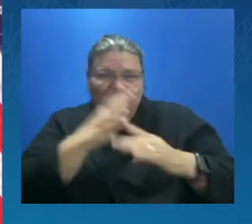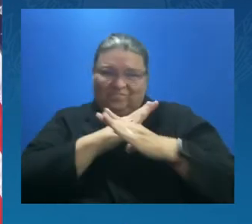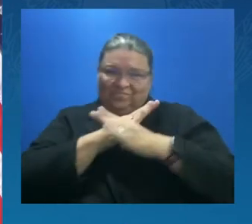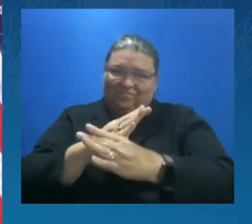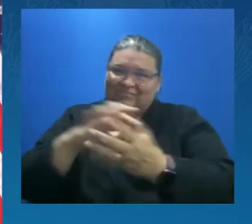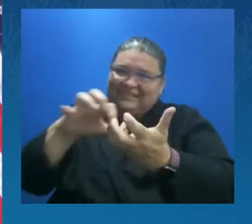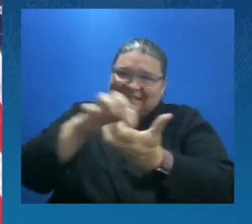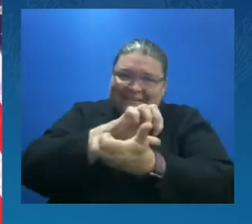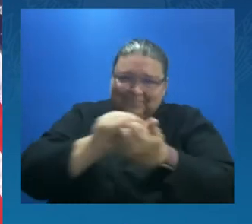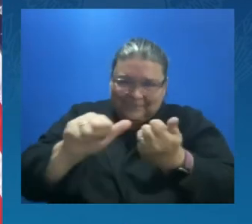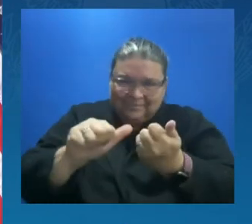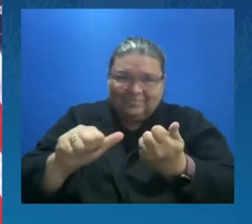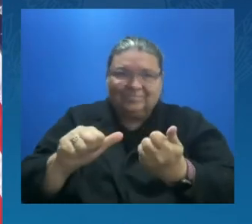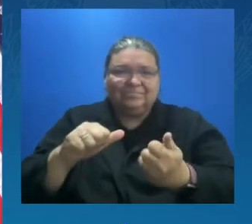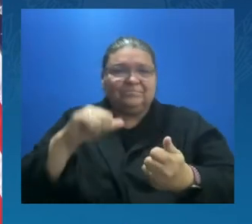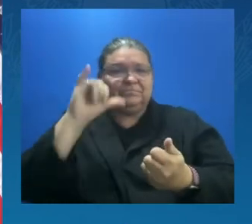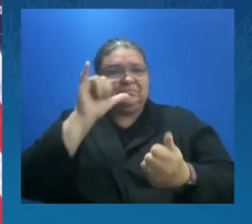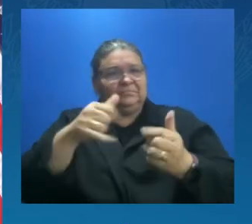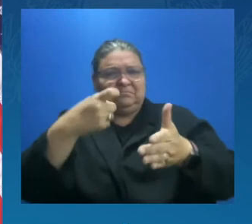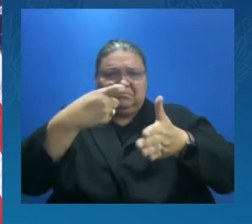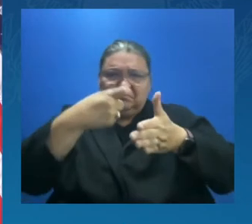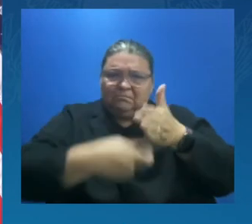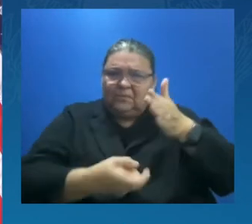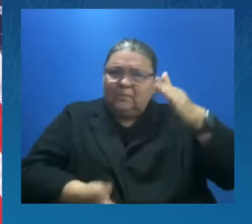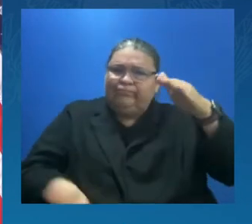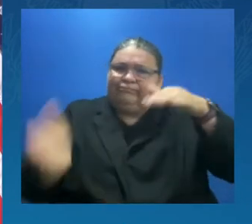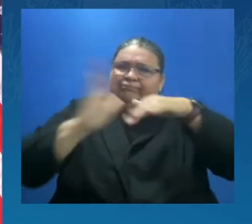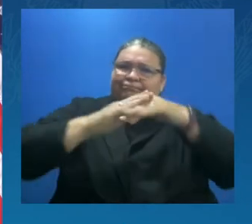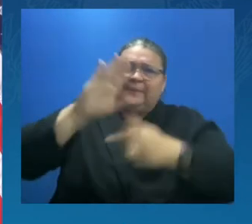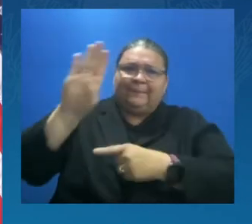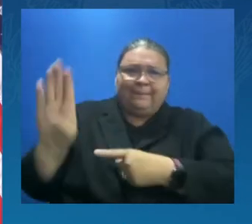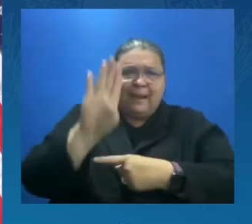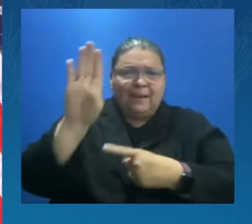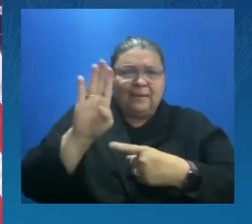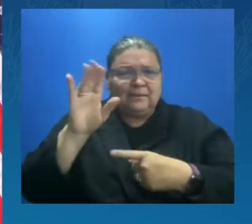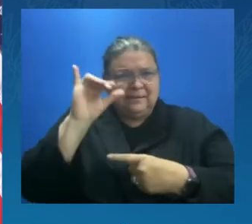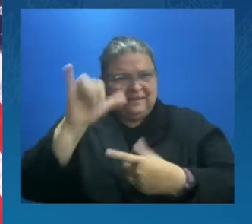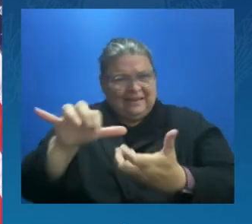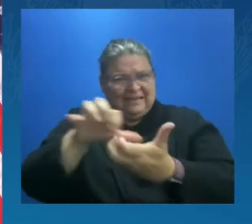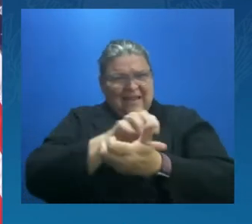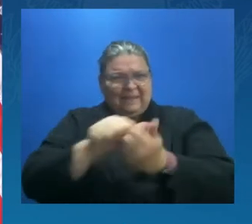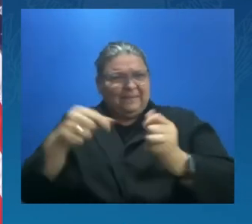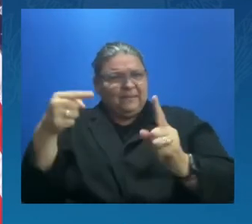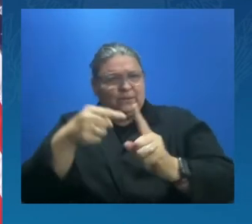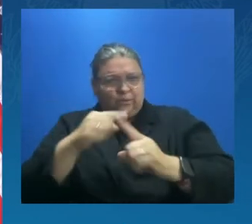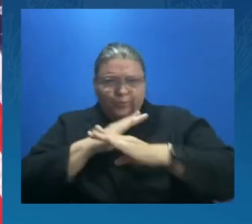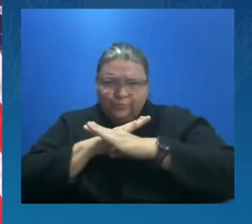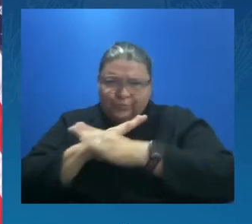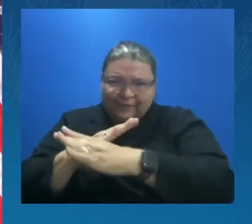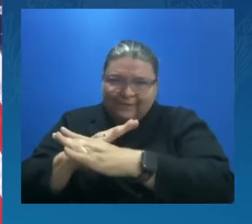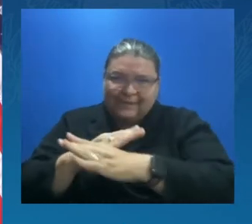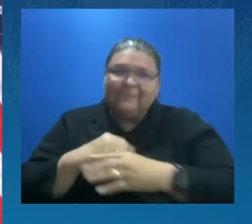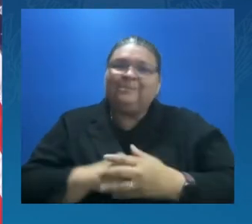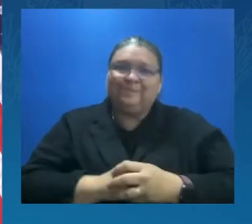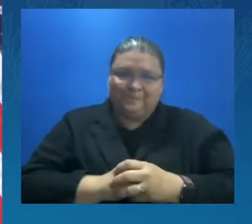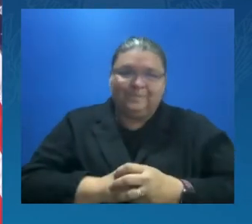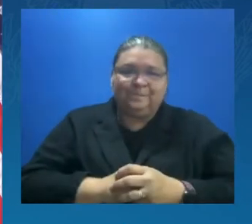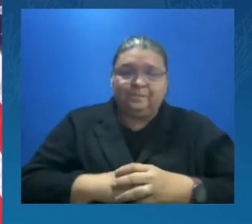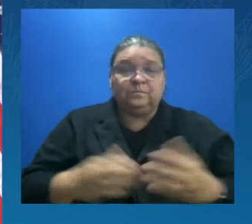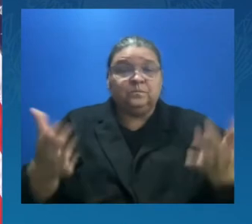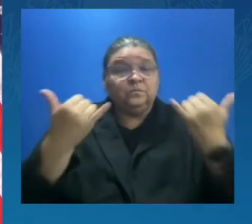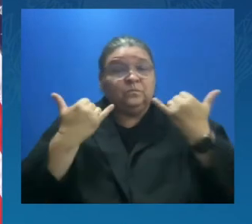This $1 billion investment is double what our administration did last year. And as President Biden recently announced,